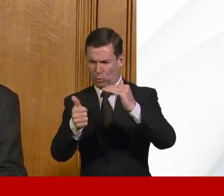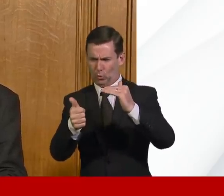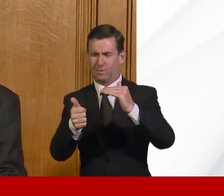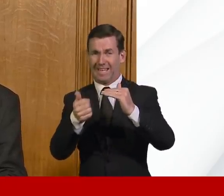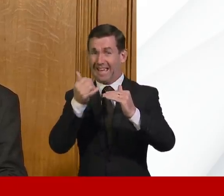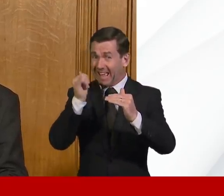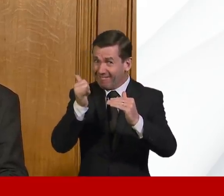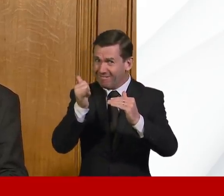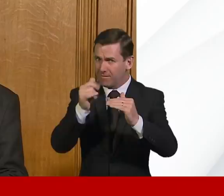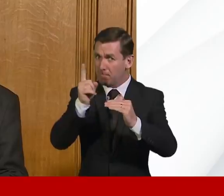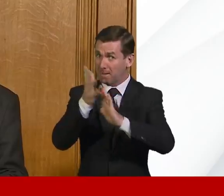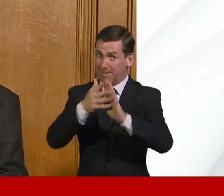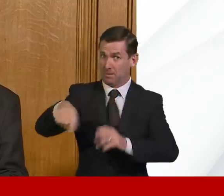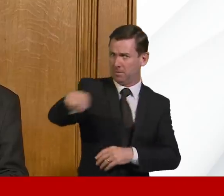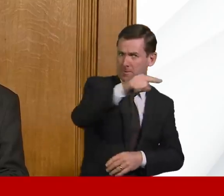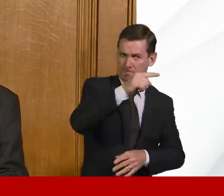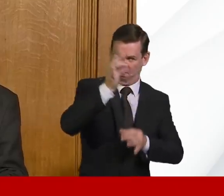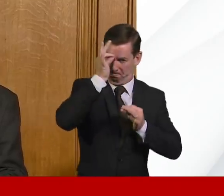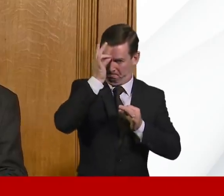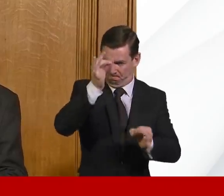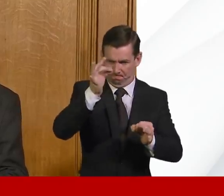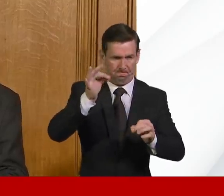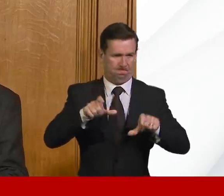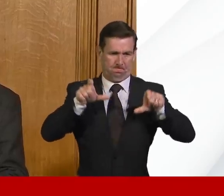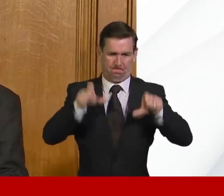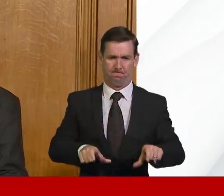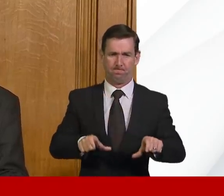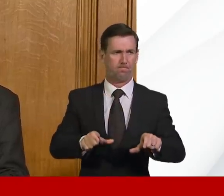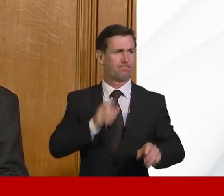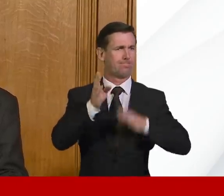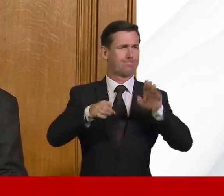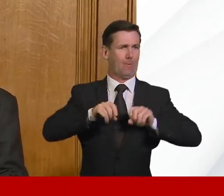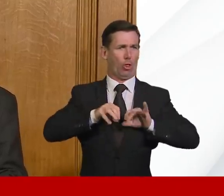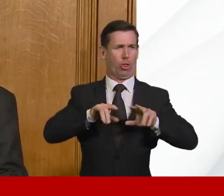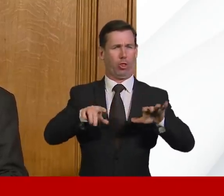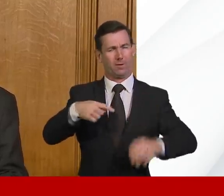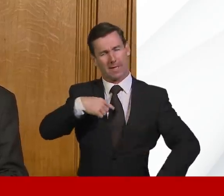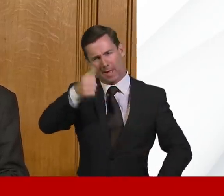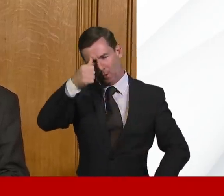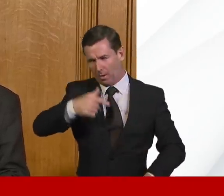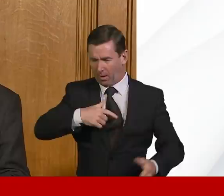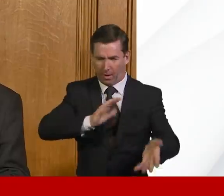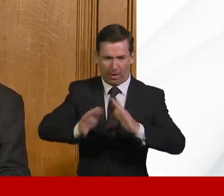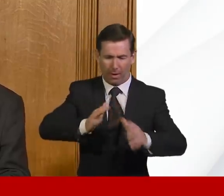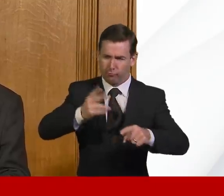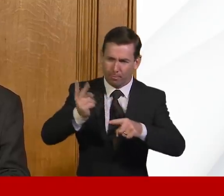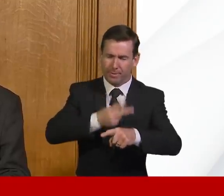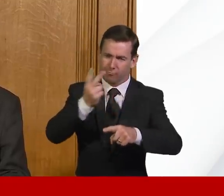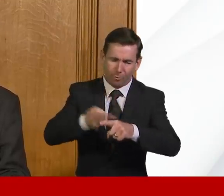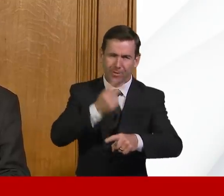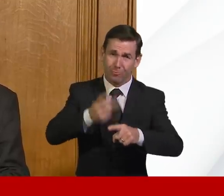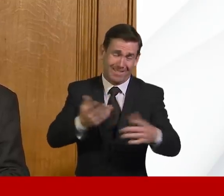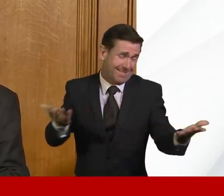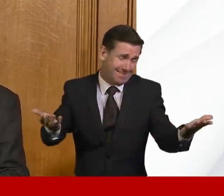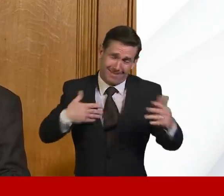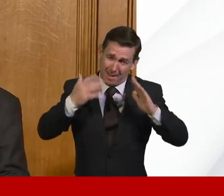if we stop the transmission of the virus. And I sound like a broken record player on this, but it really is